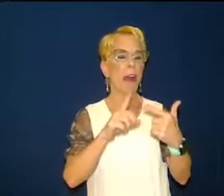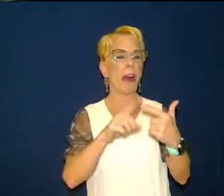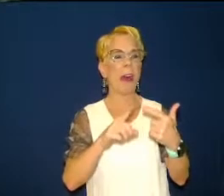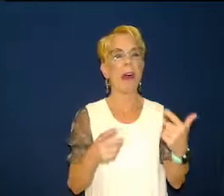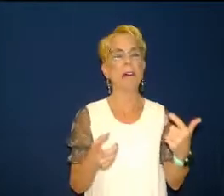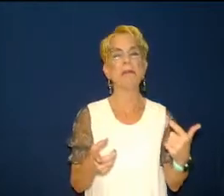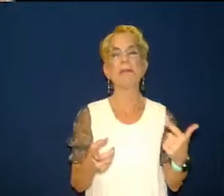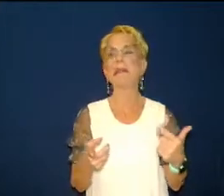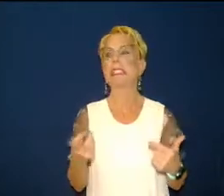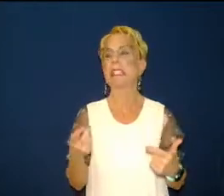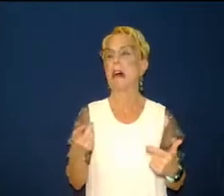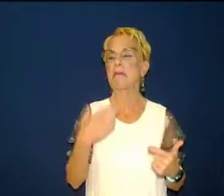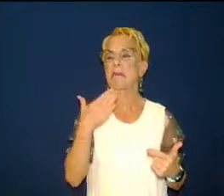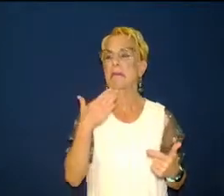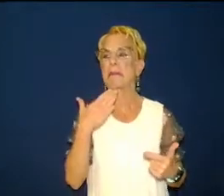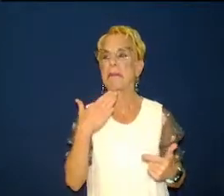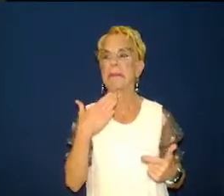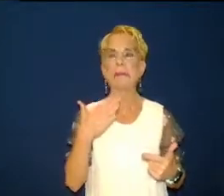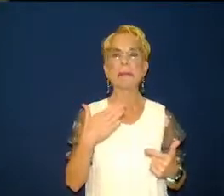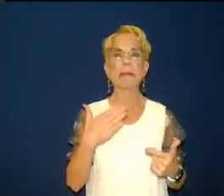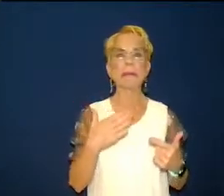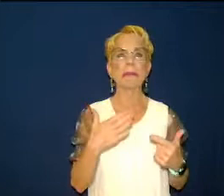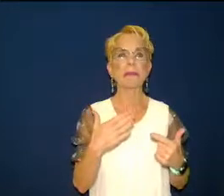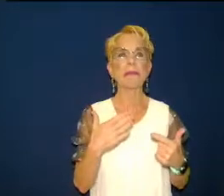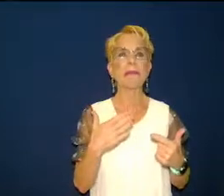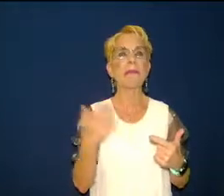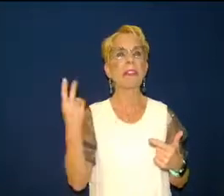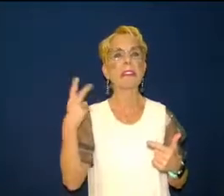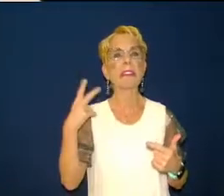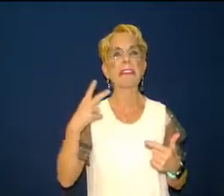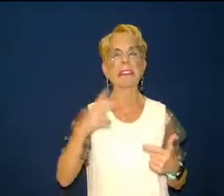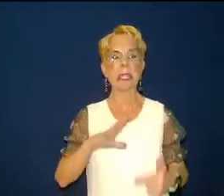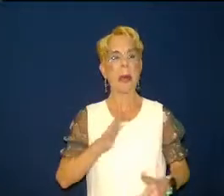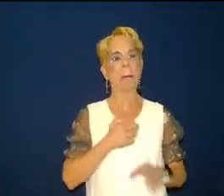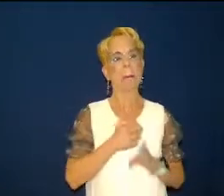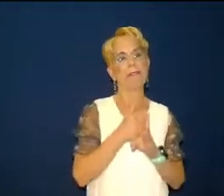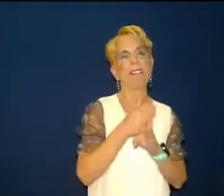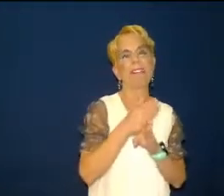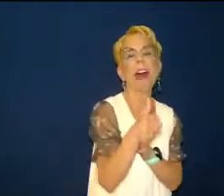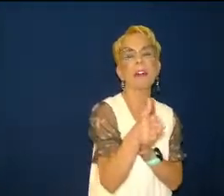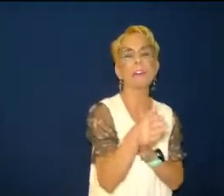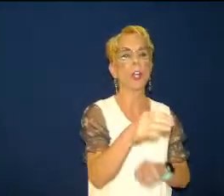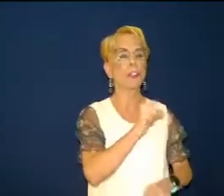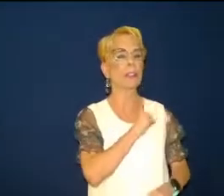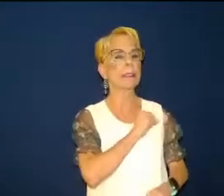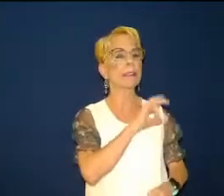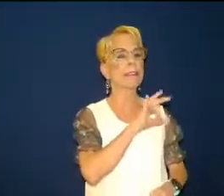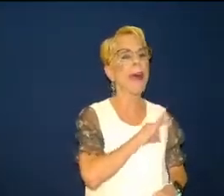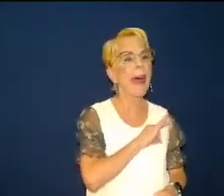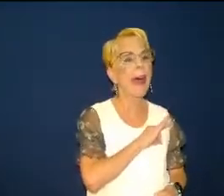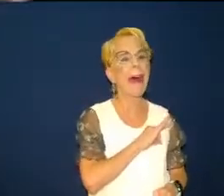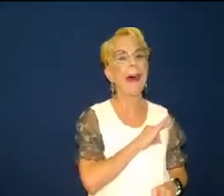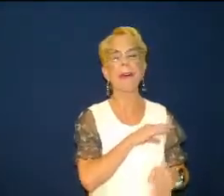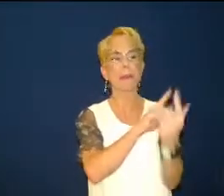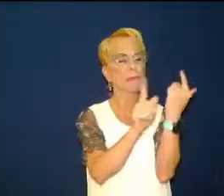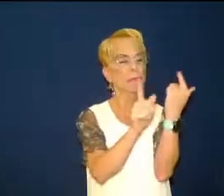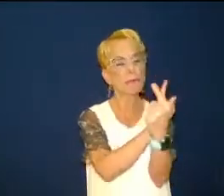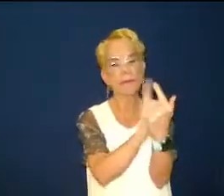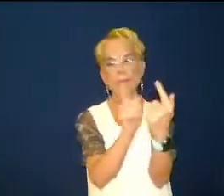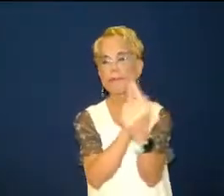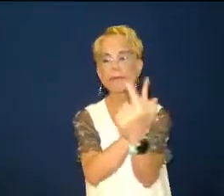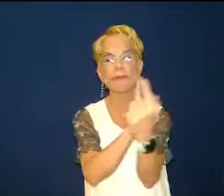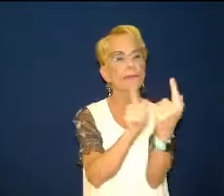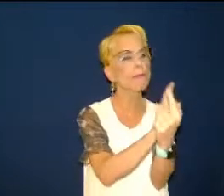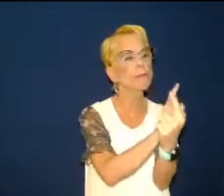looks good then you come in and there you're going to see a professional staff that meets people greets people loves people and um and is there for any